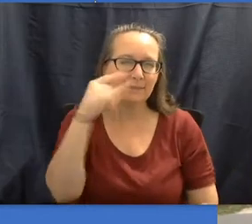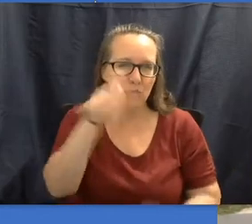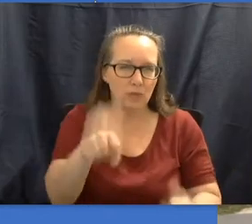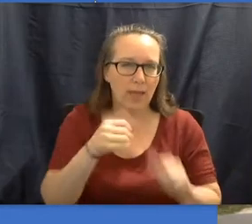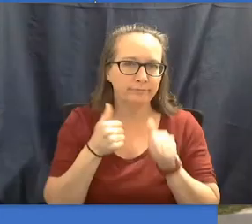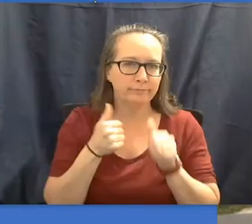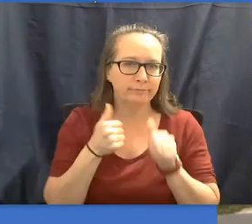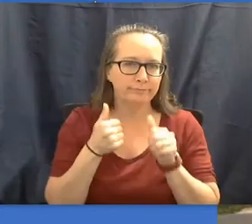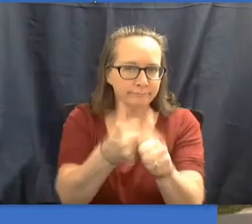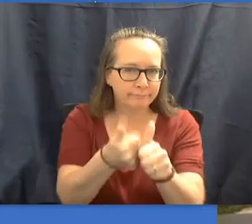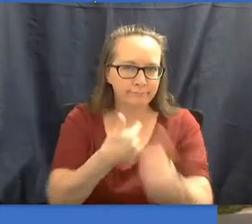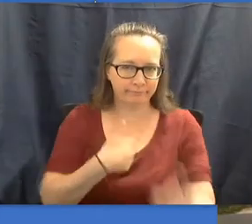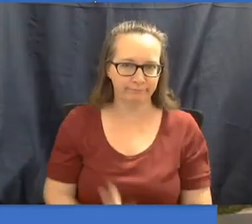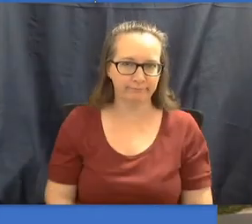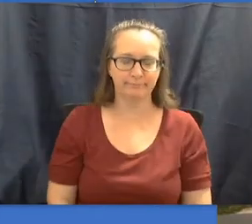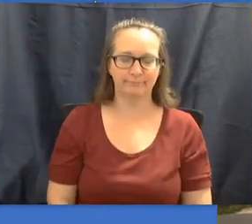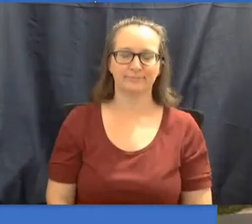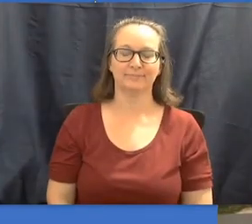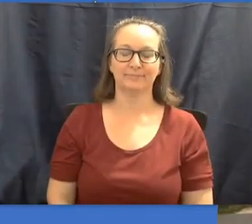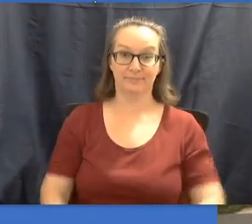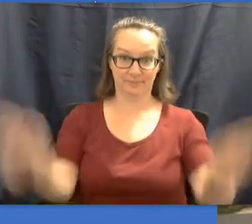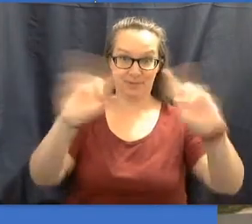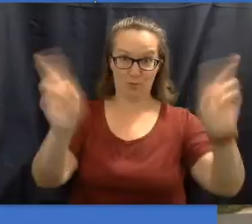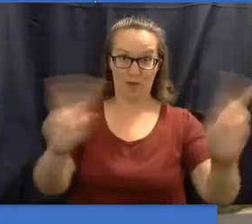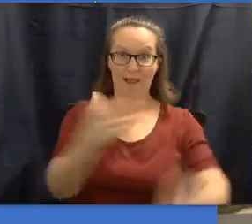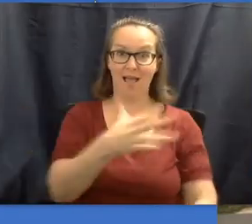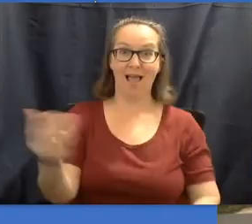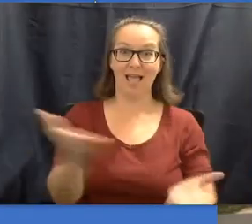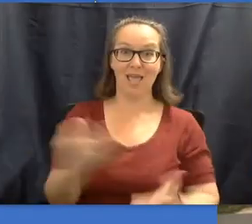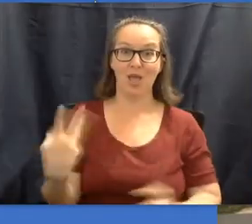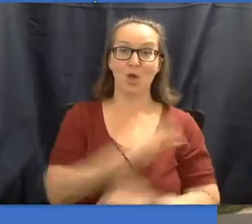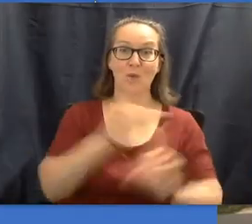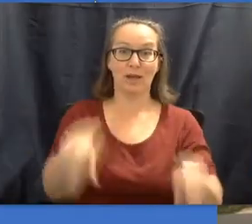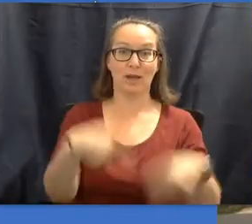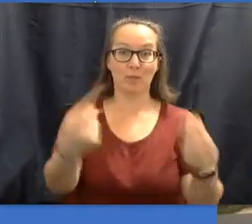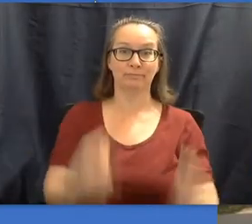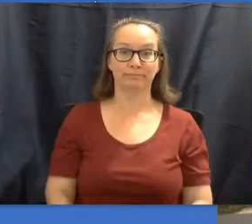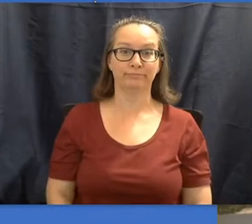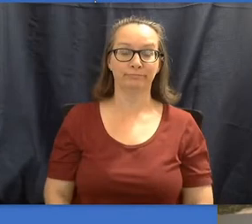ready and here we go